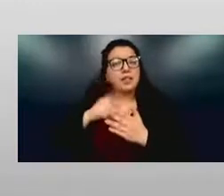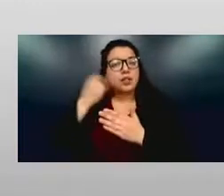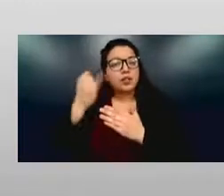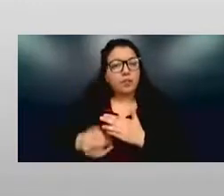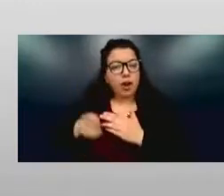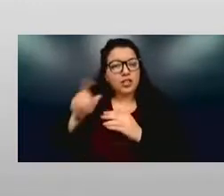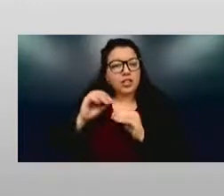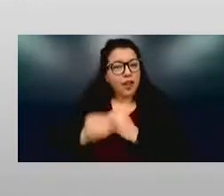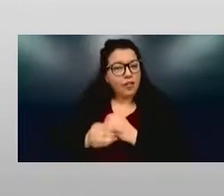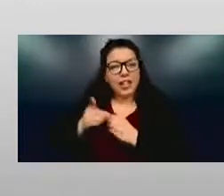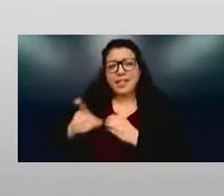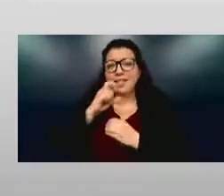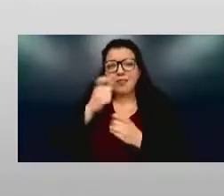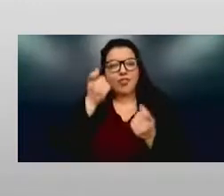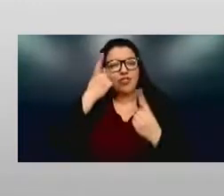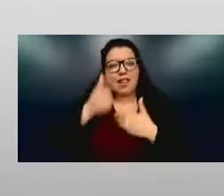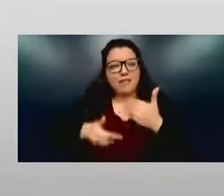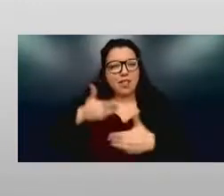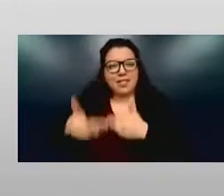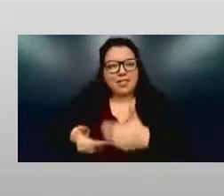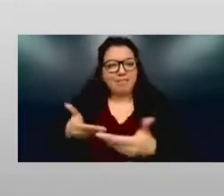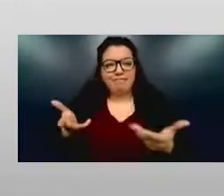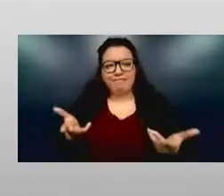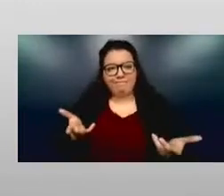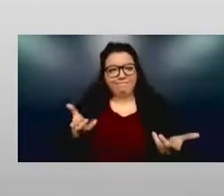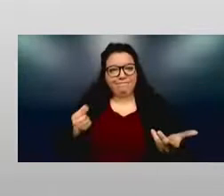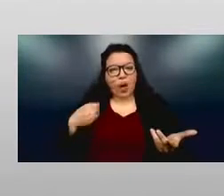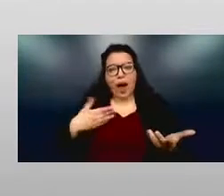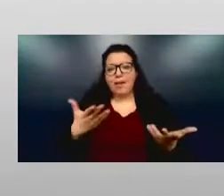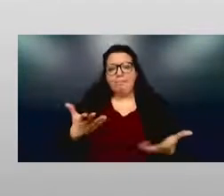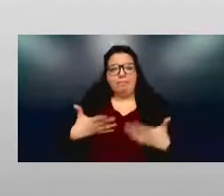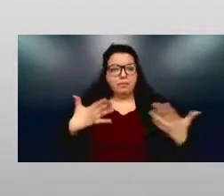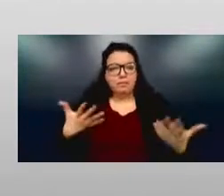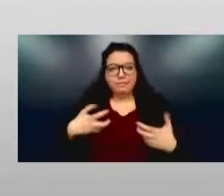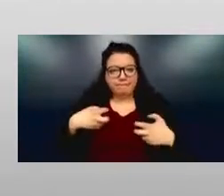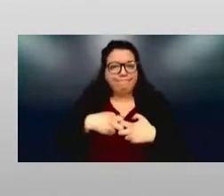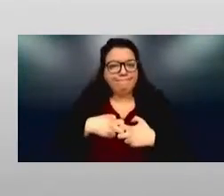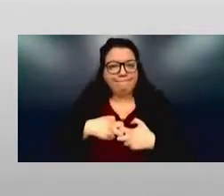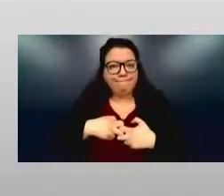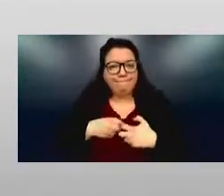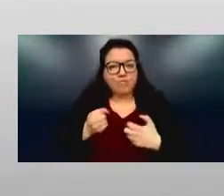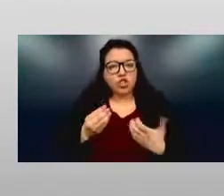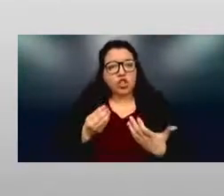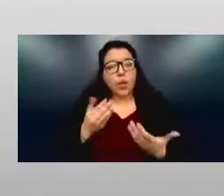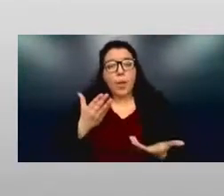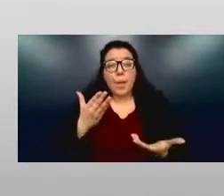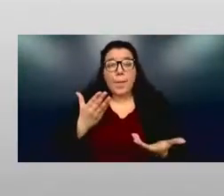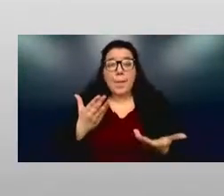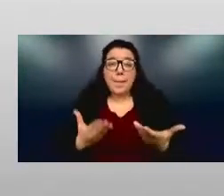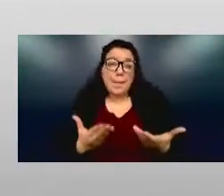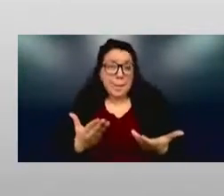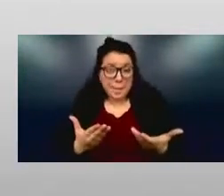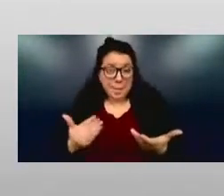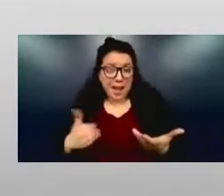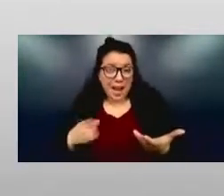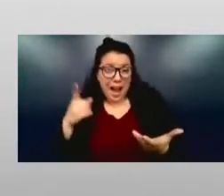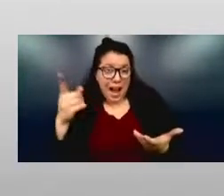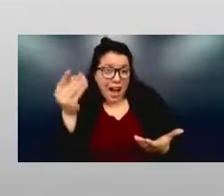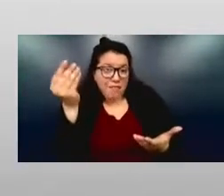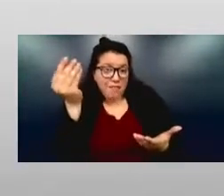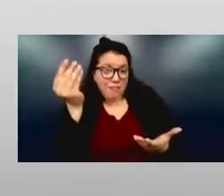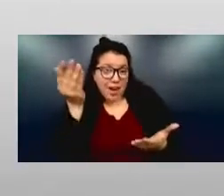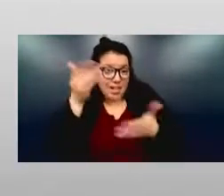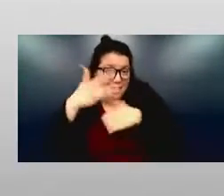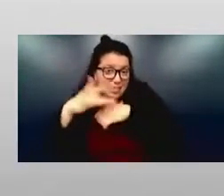how that works. And so, they may be there, but I think that's also part of the